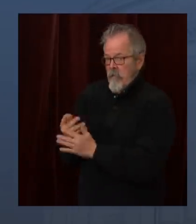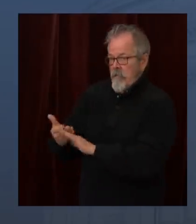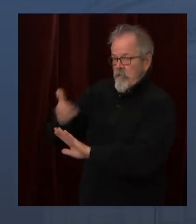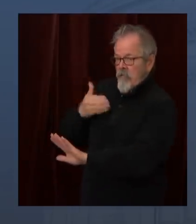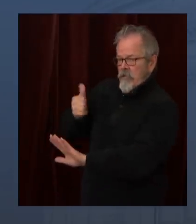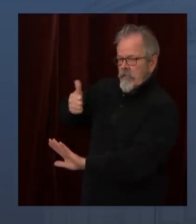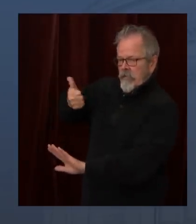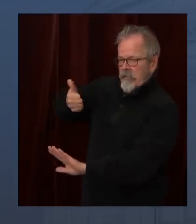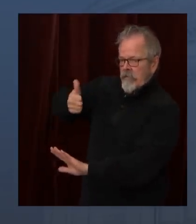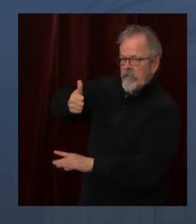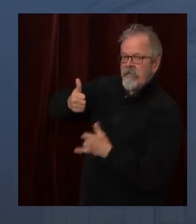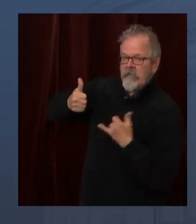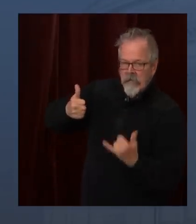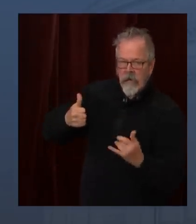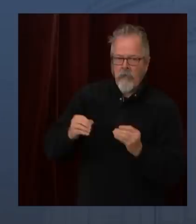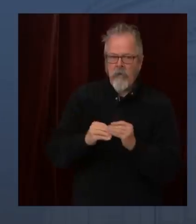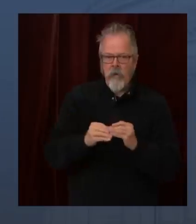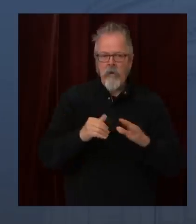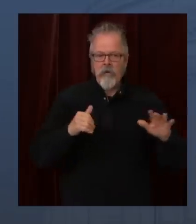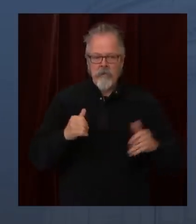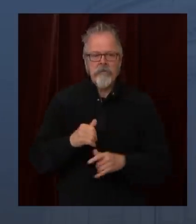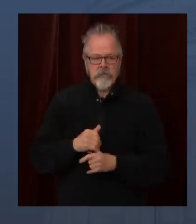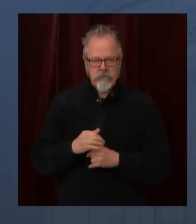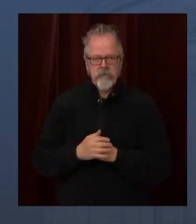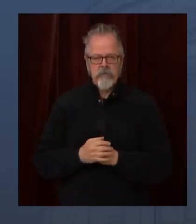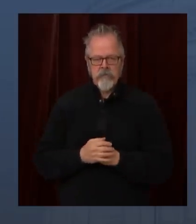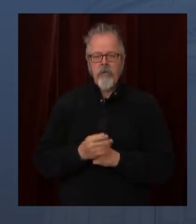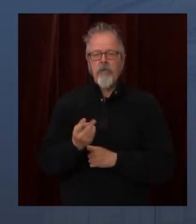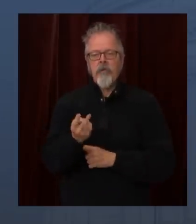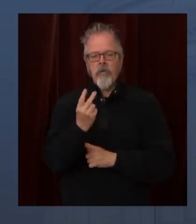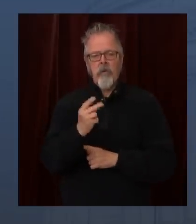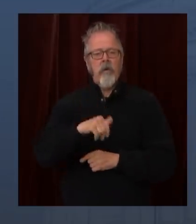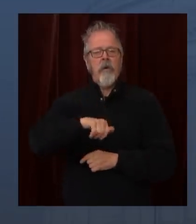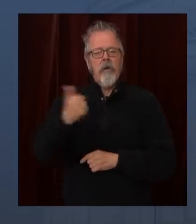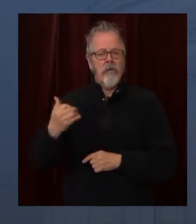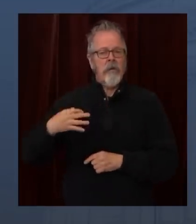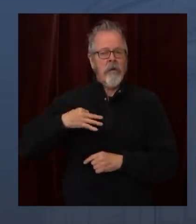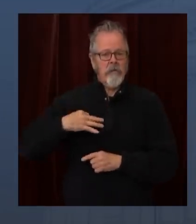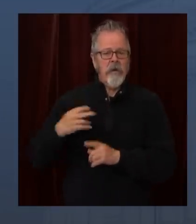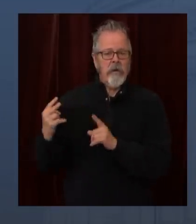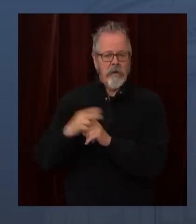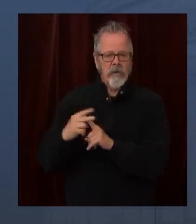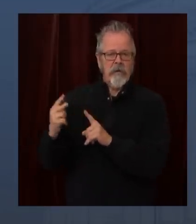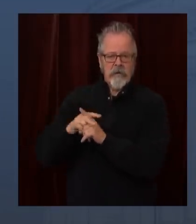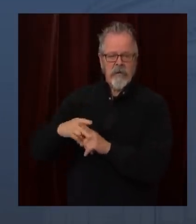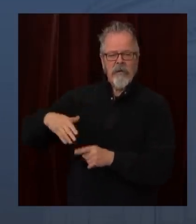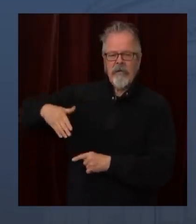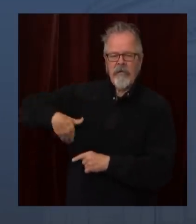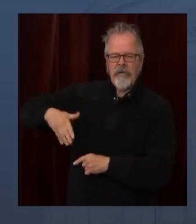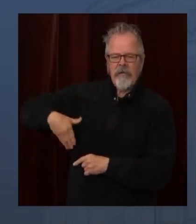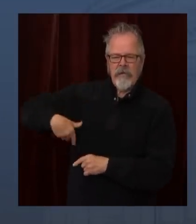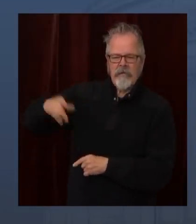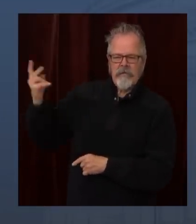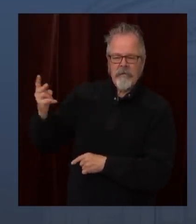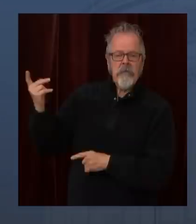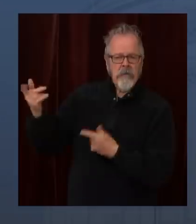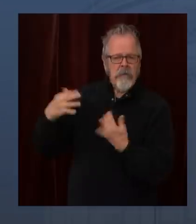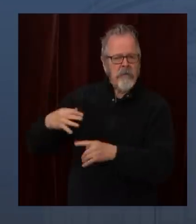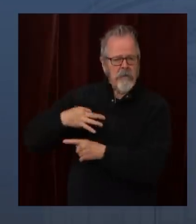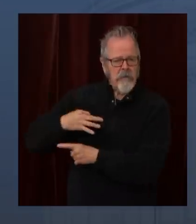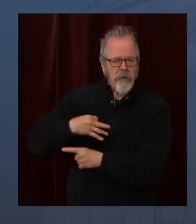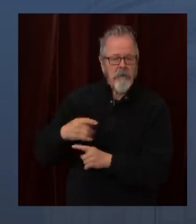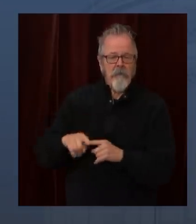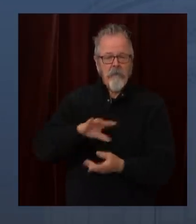currently eligible for a variance upon application or are already moving to Phase 2. Combined, these